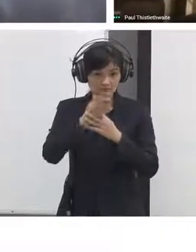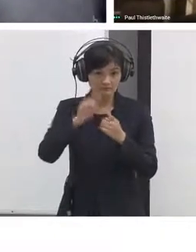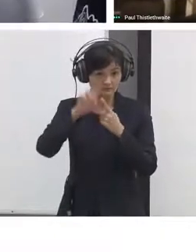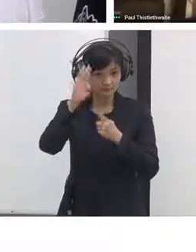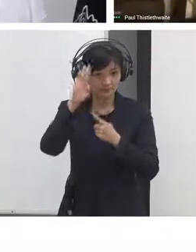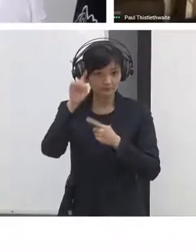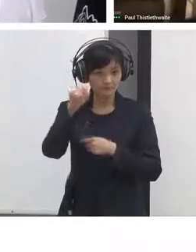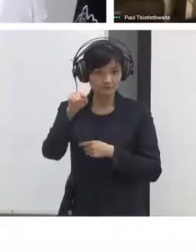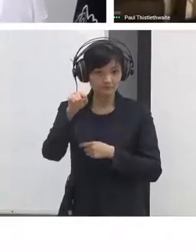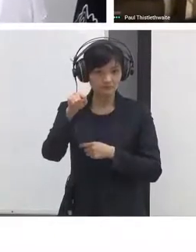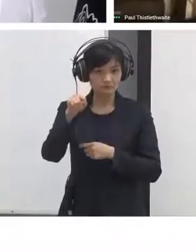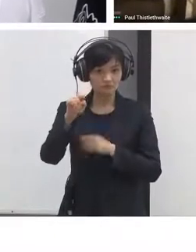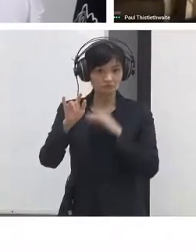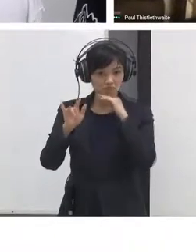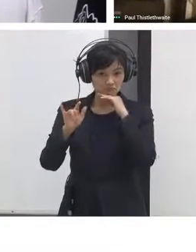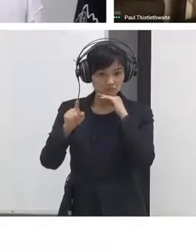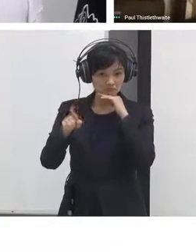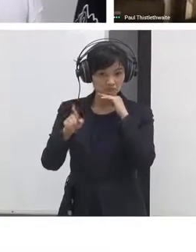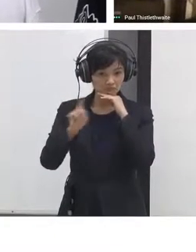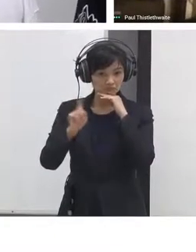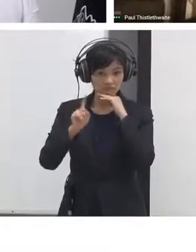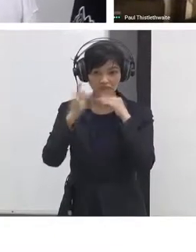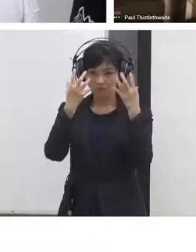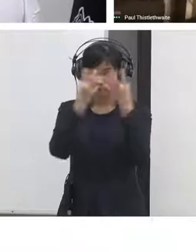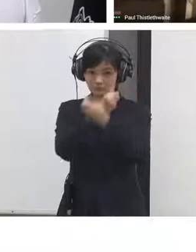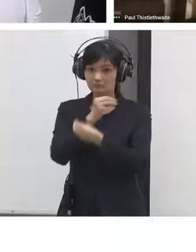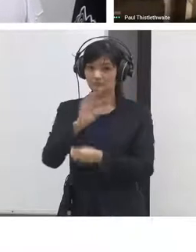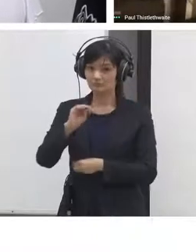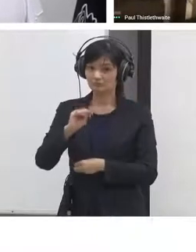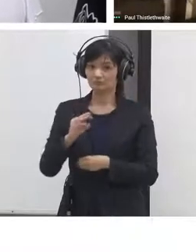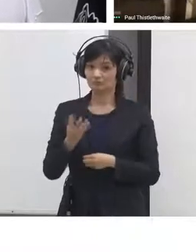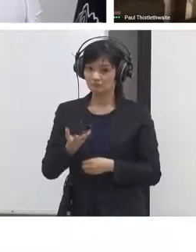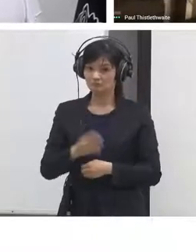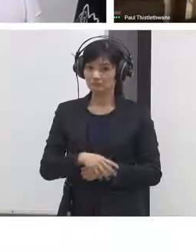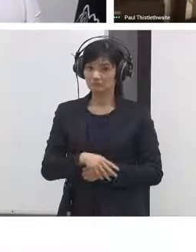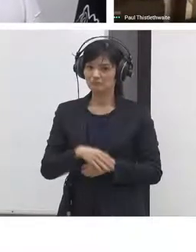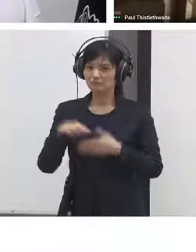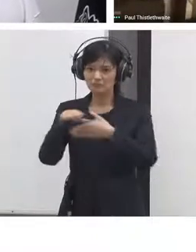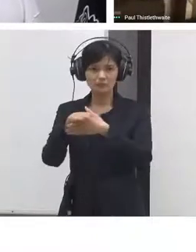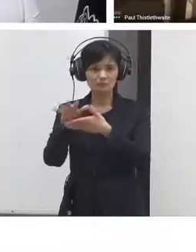do you have any documents about the principles